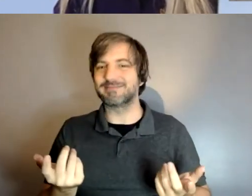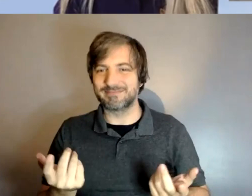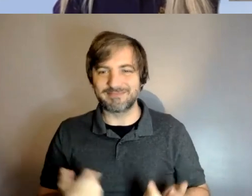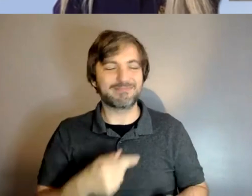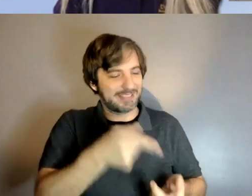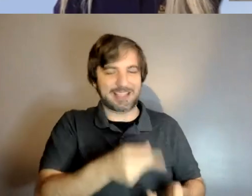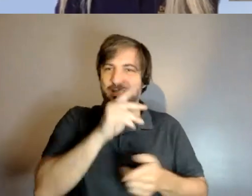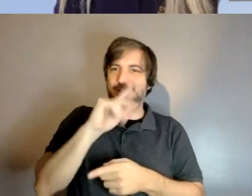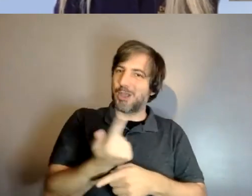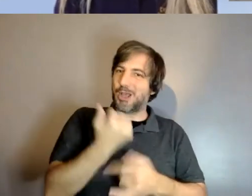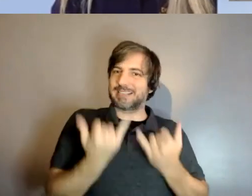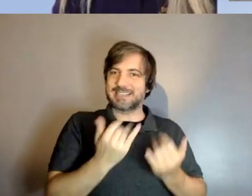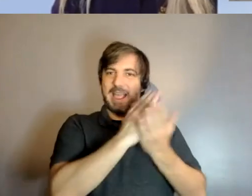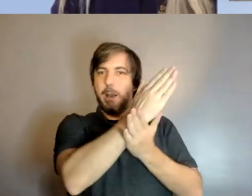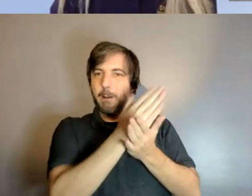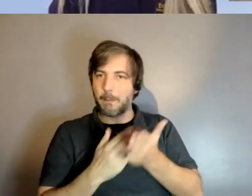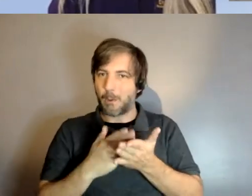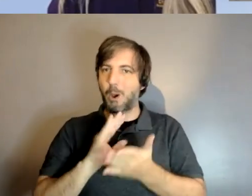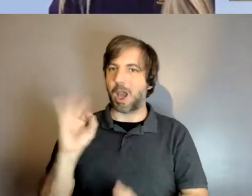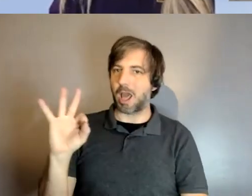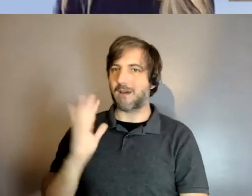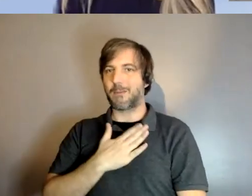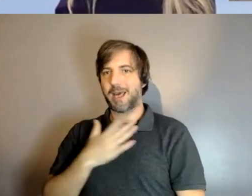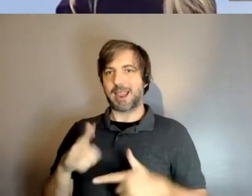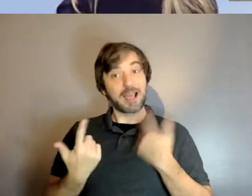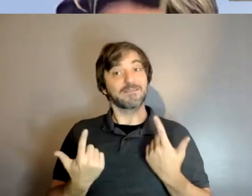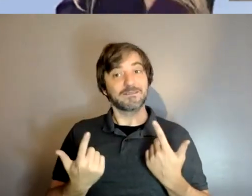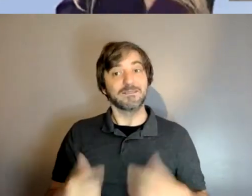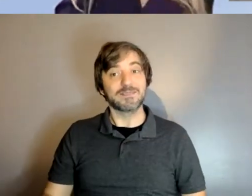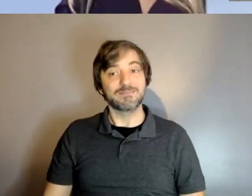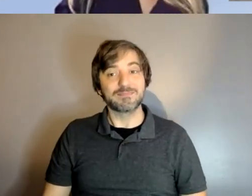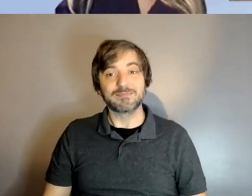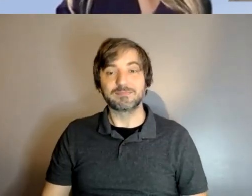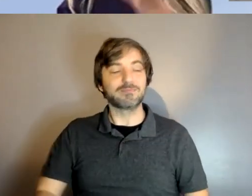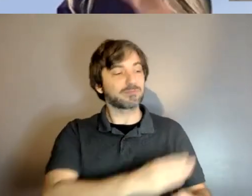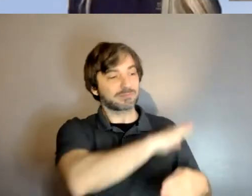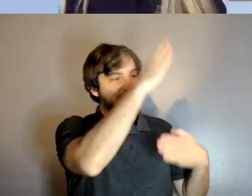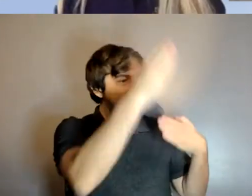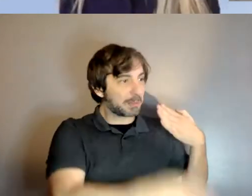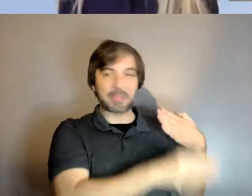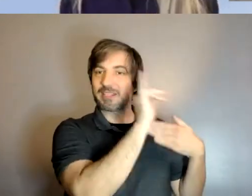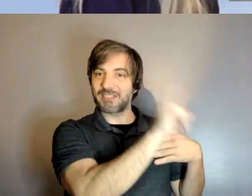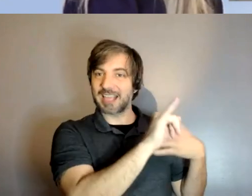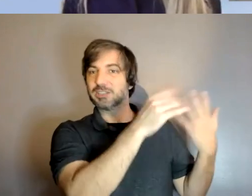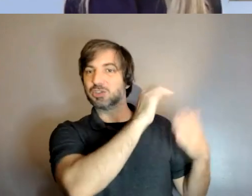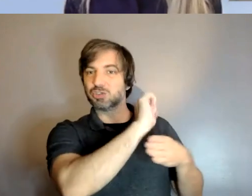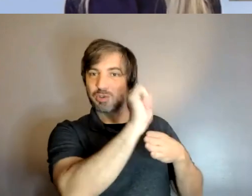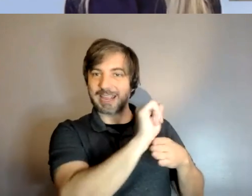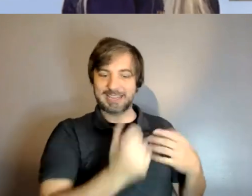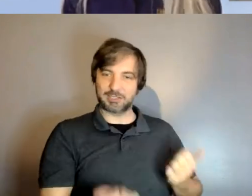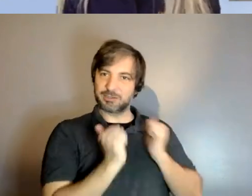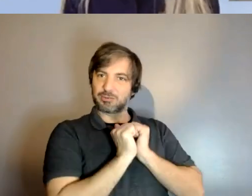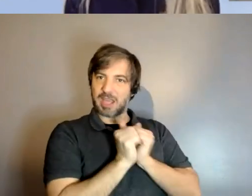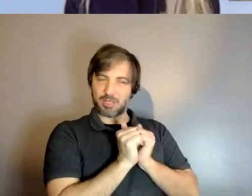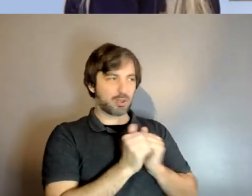um part of my life right and then we just completed that initial training together um